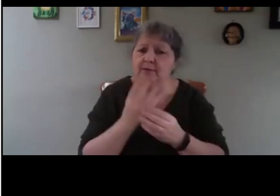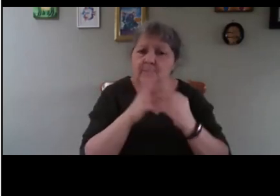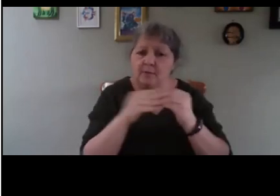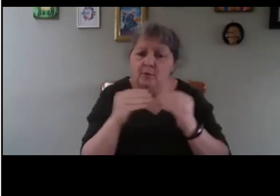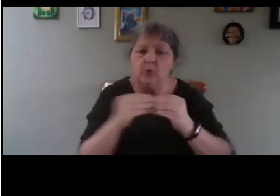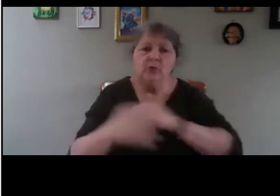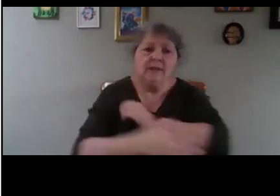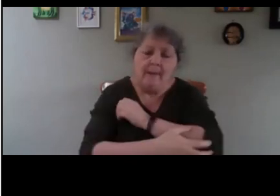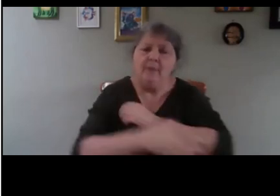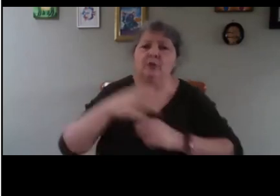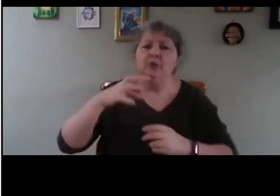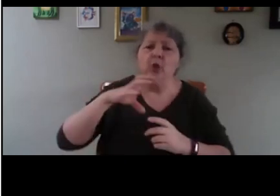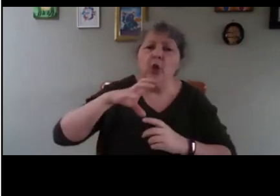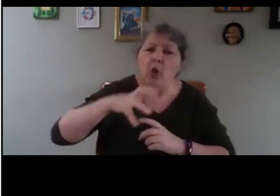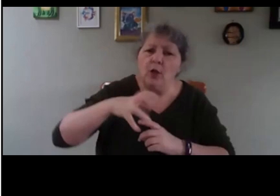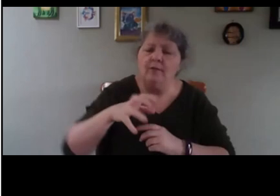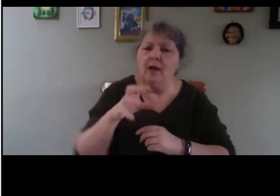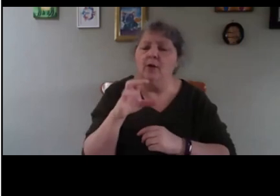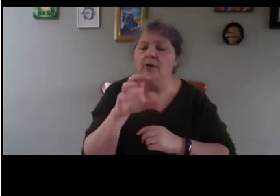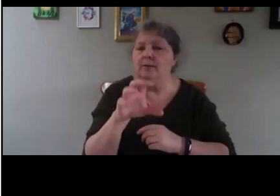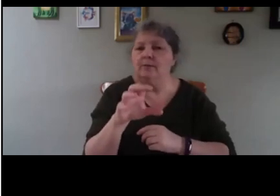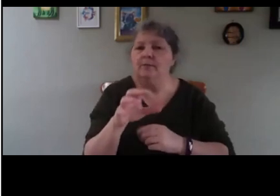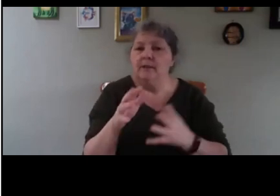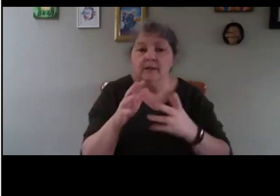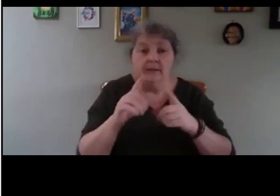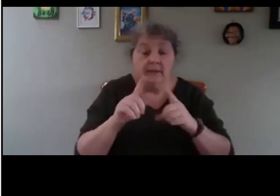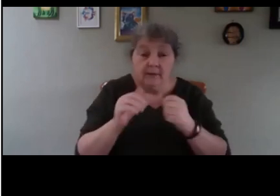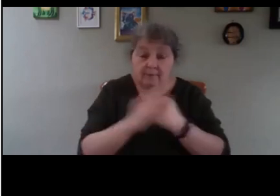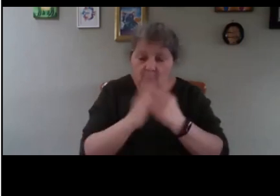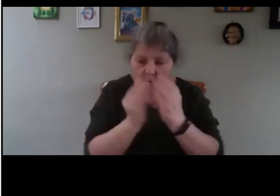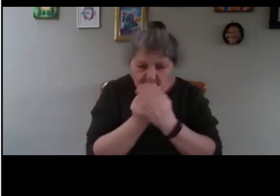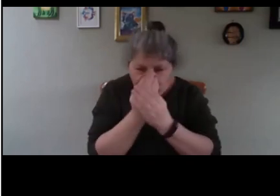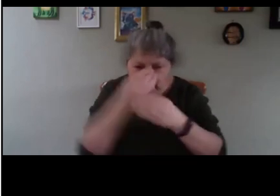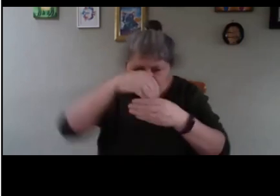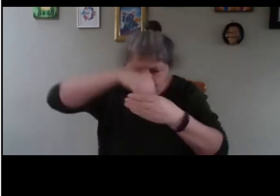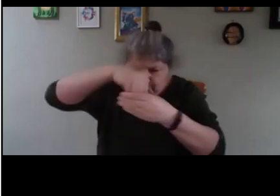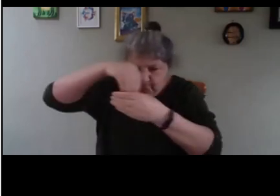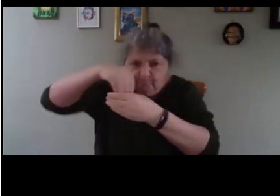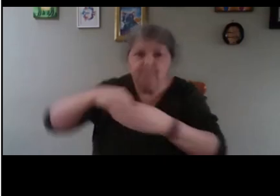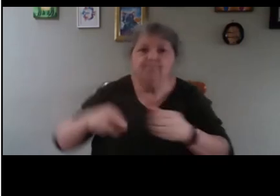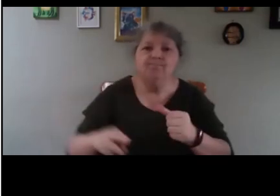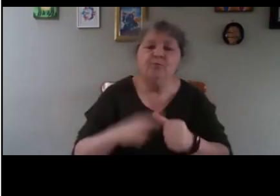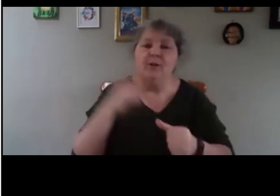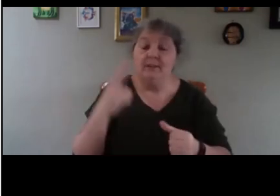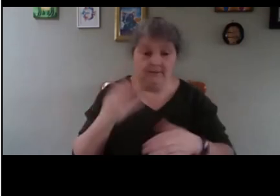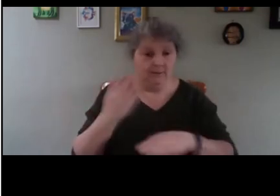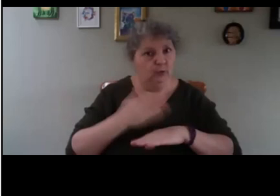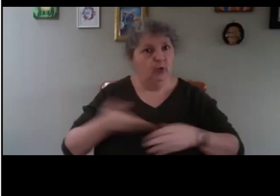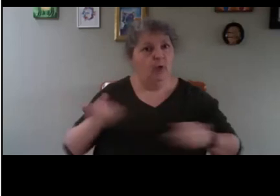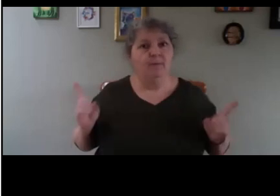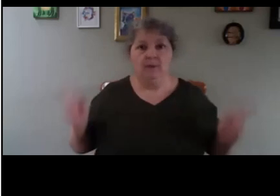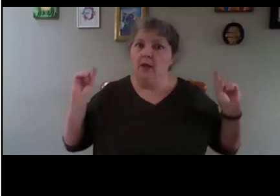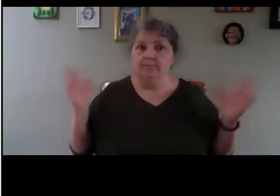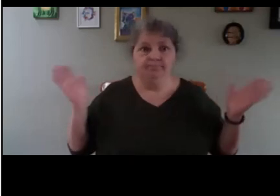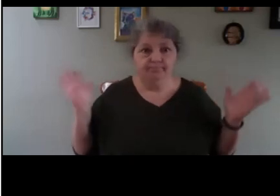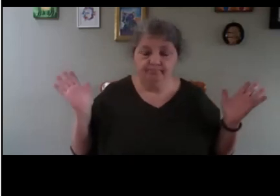cauliflower. This is sown, germinated. And that's job done. So, I keep sowing